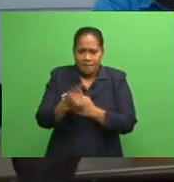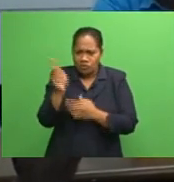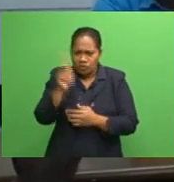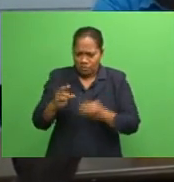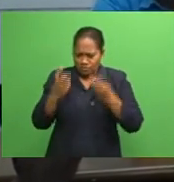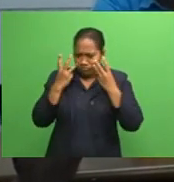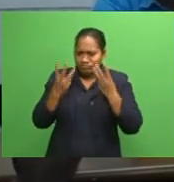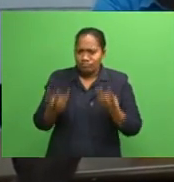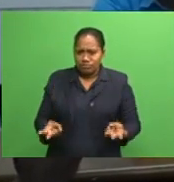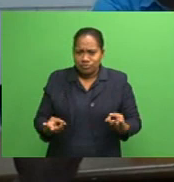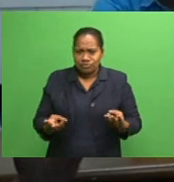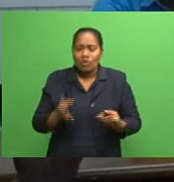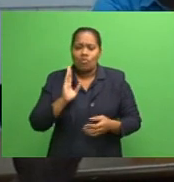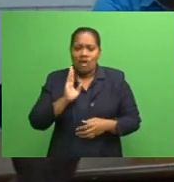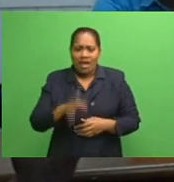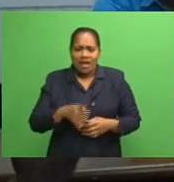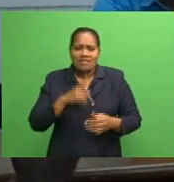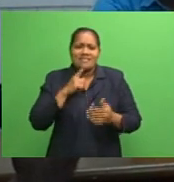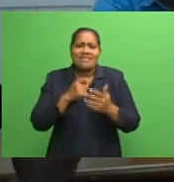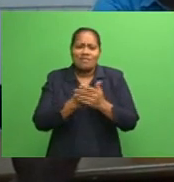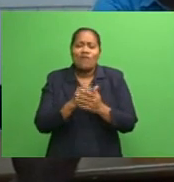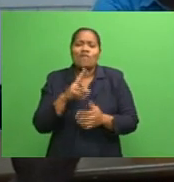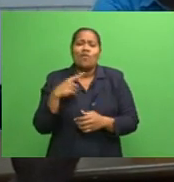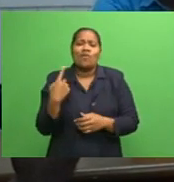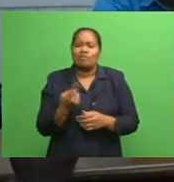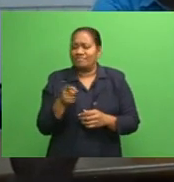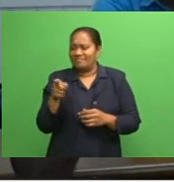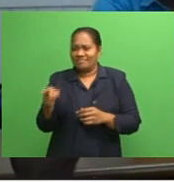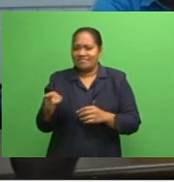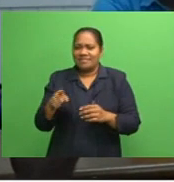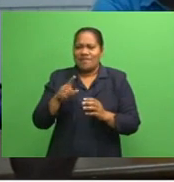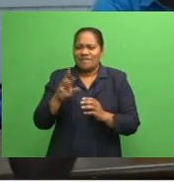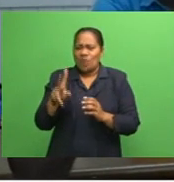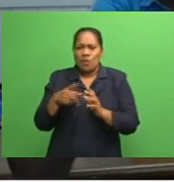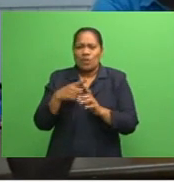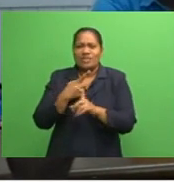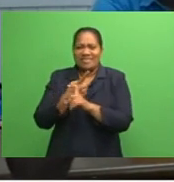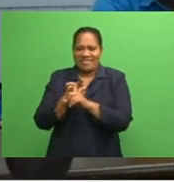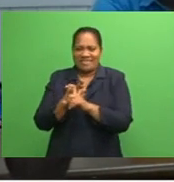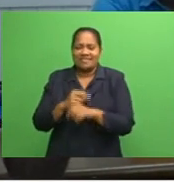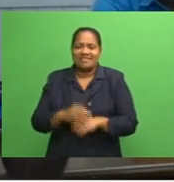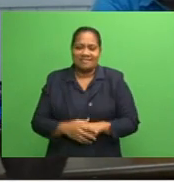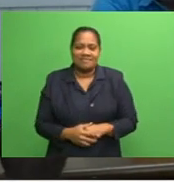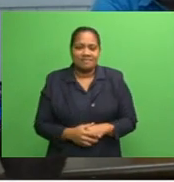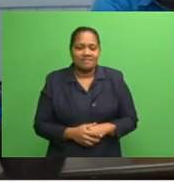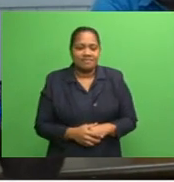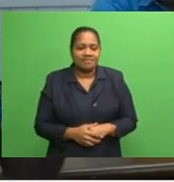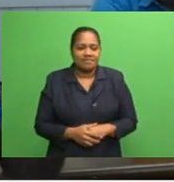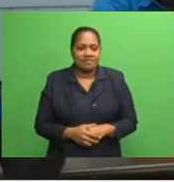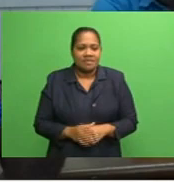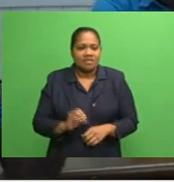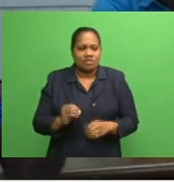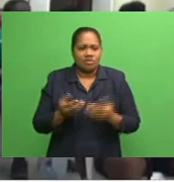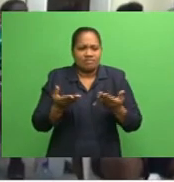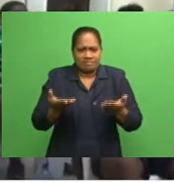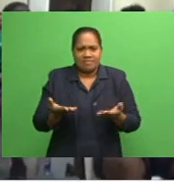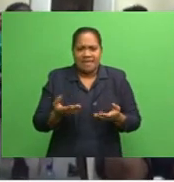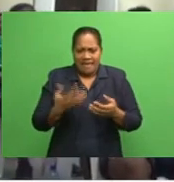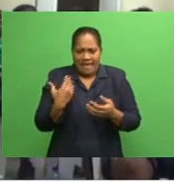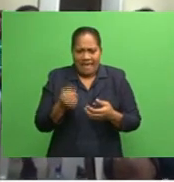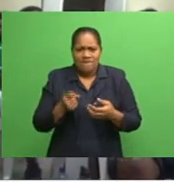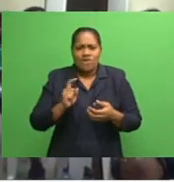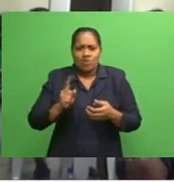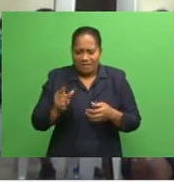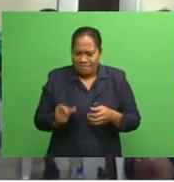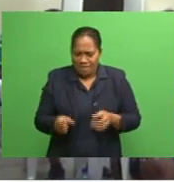Commander Keene's passion, commitment and love for Fiji rugby. I think the chairman has set a pathway for Fiji rugby to continue to